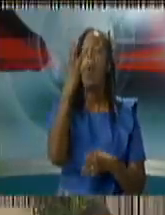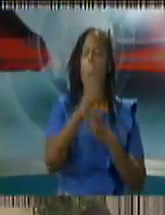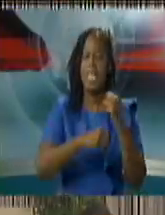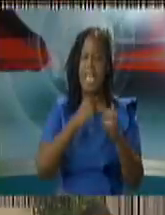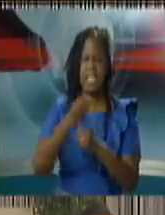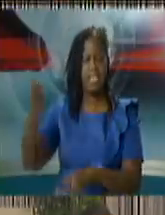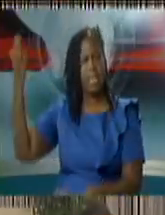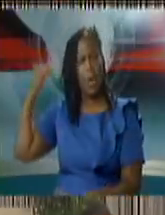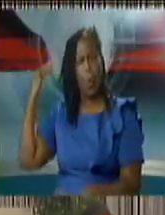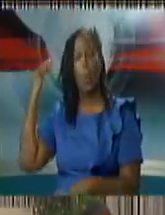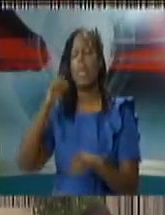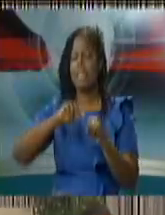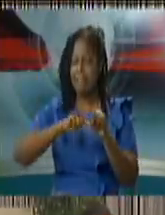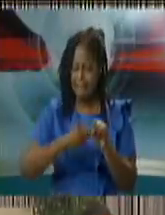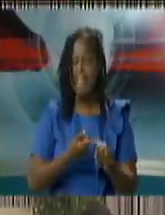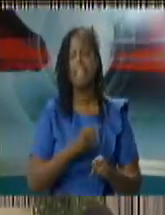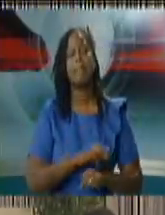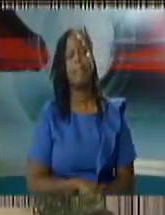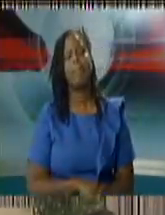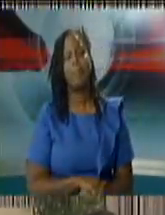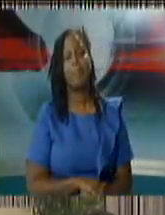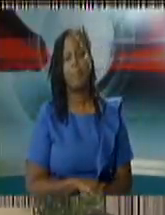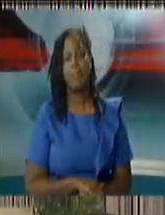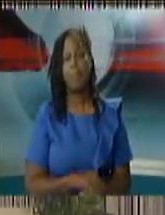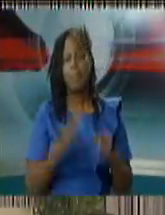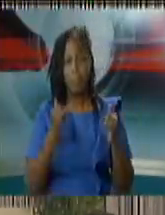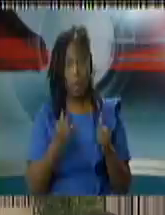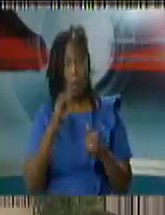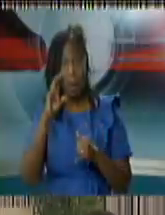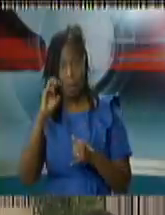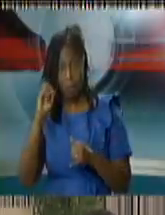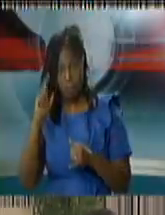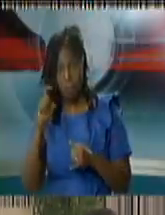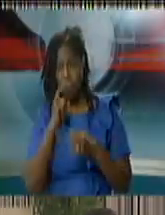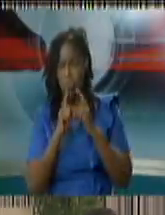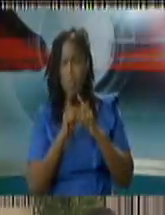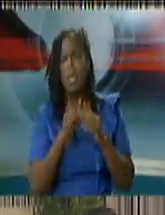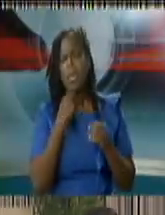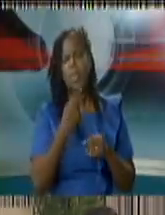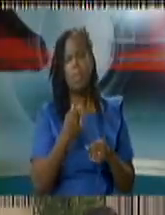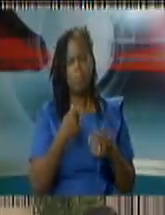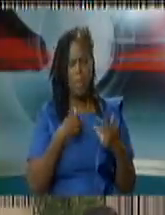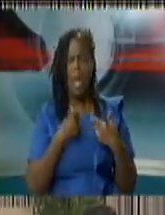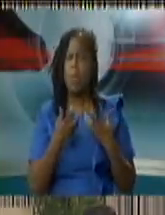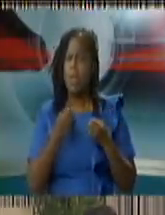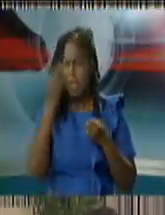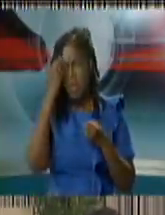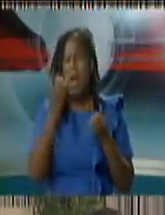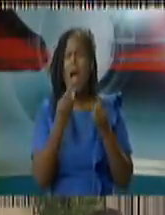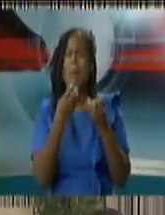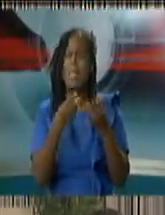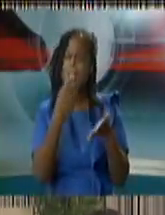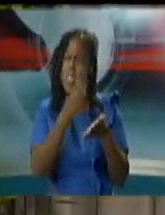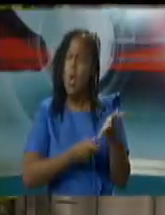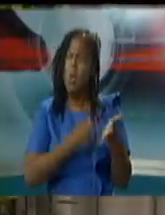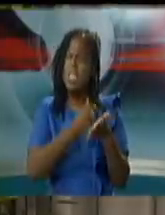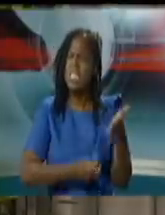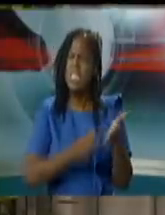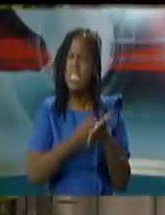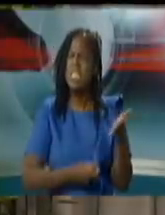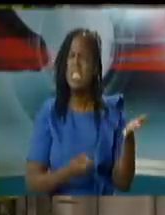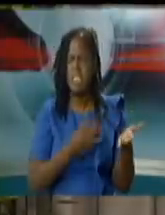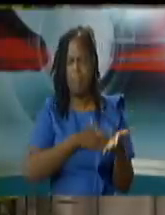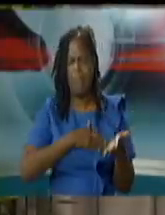you spoke about with your course somebody wanted to know about the cost of it if you were in a position to say what is the cost of the virtual courts yes